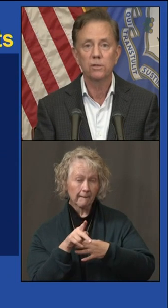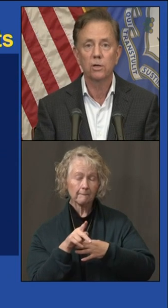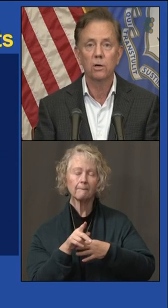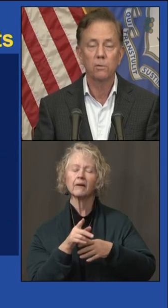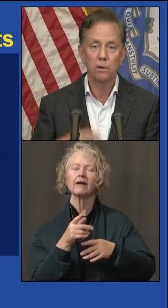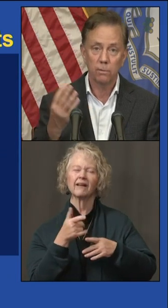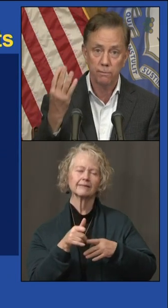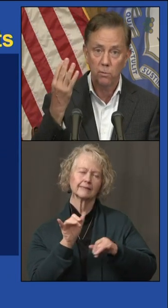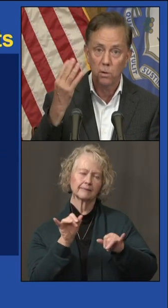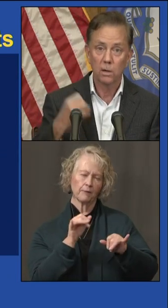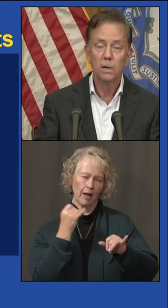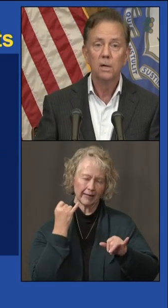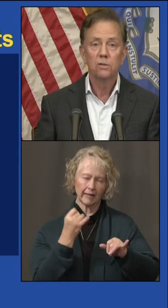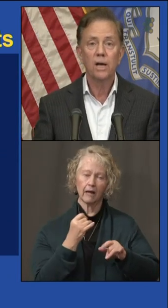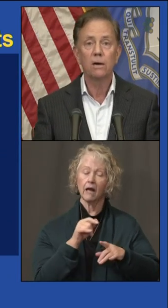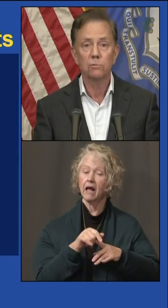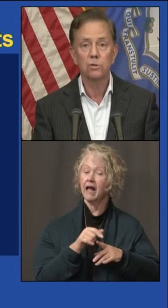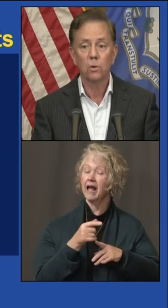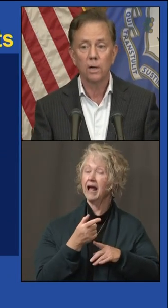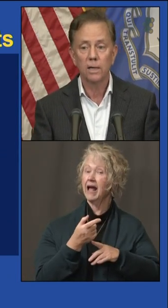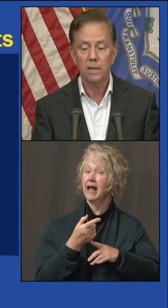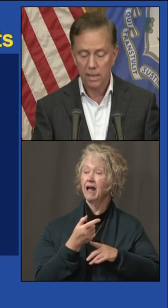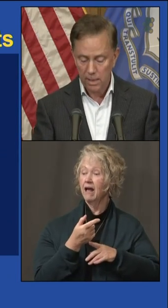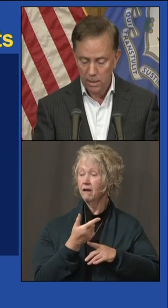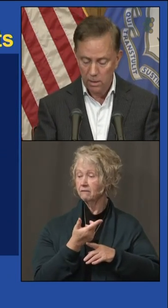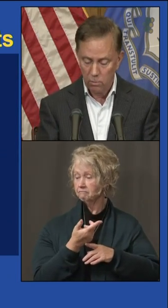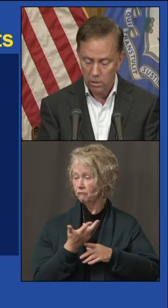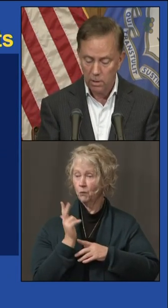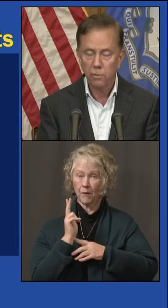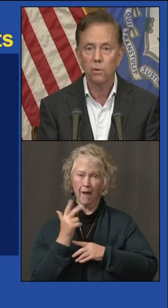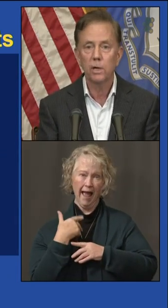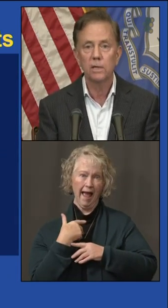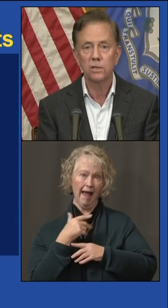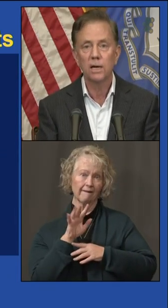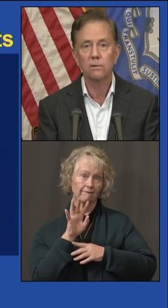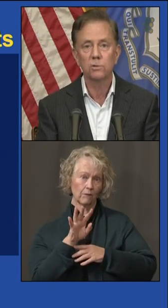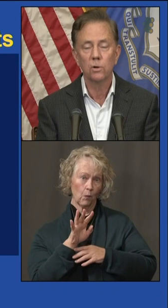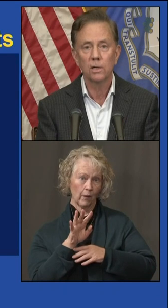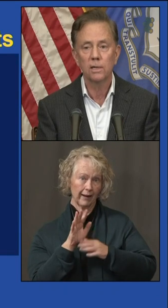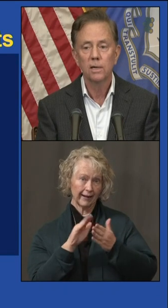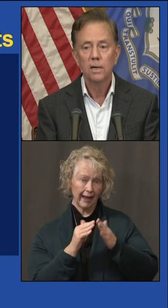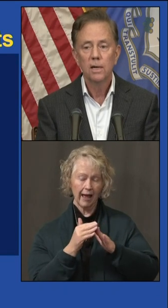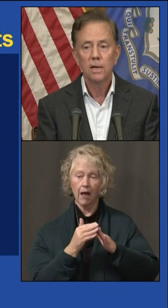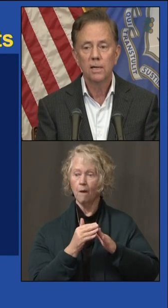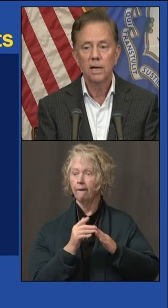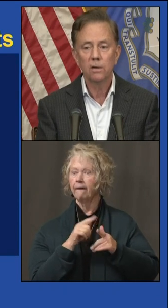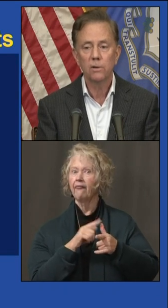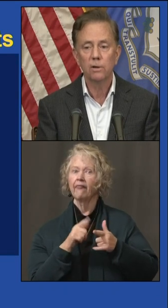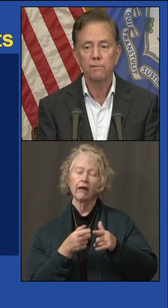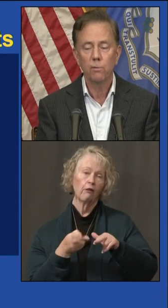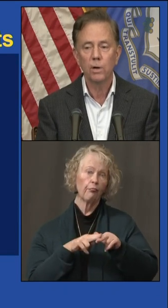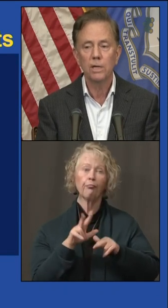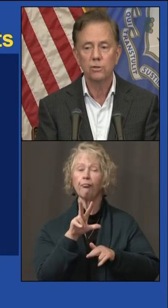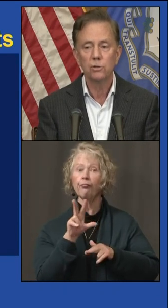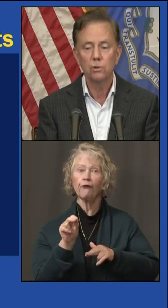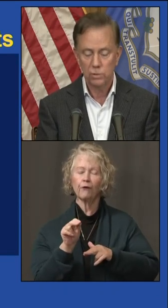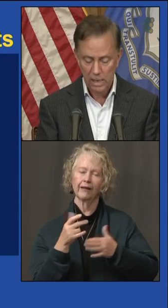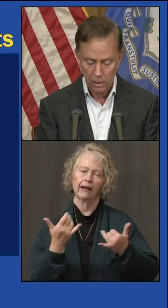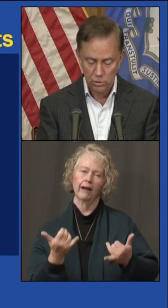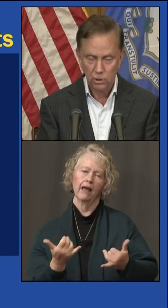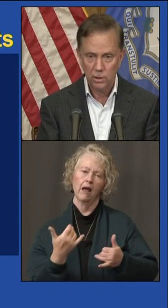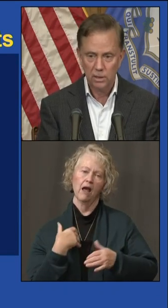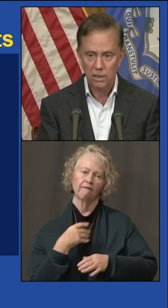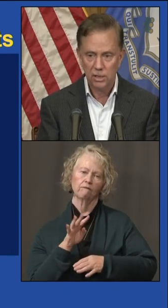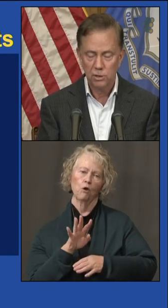three weeks ago, there were four towns on it. And then there were 30 towns on it. And now there are 42